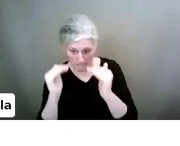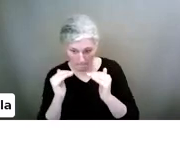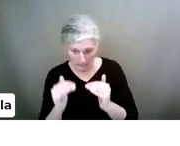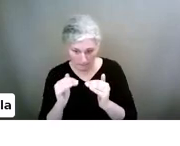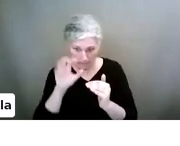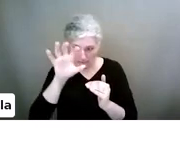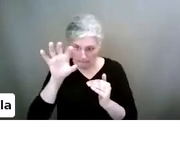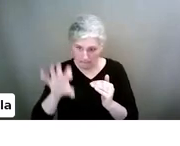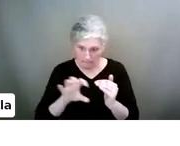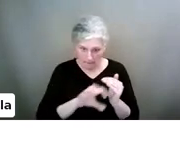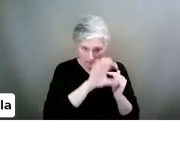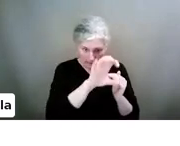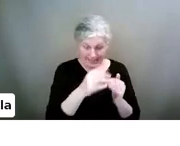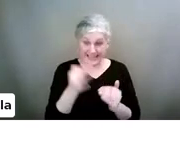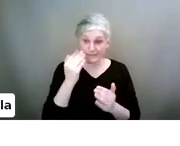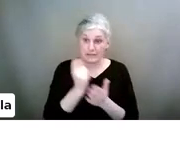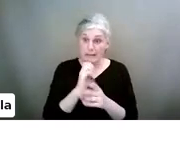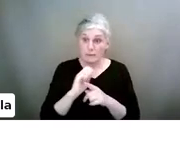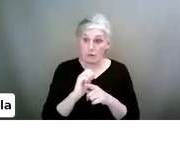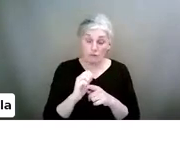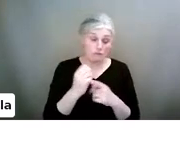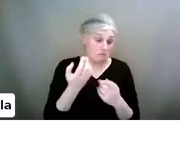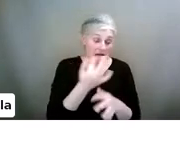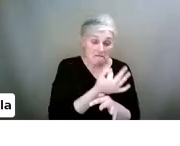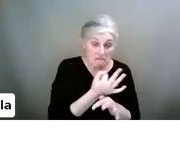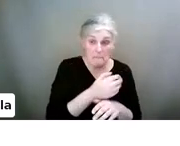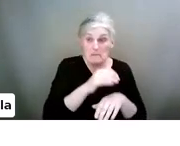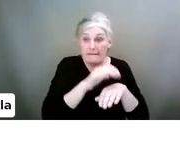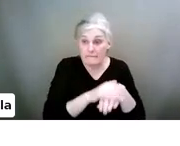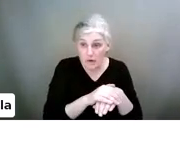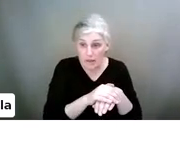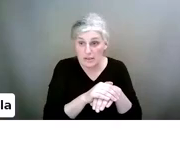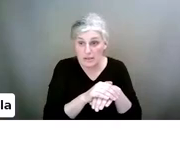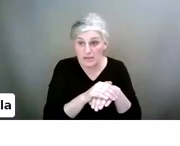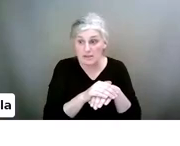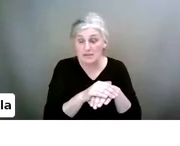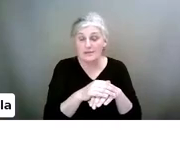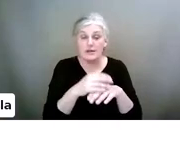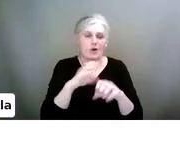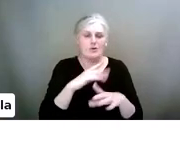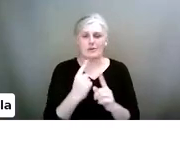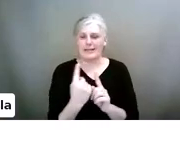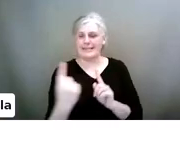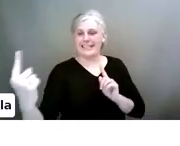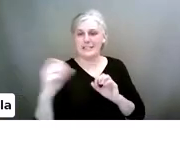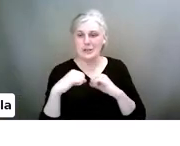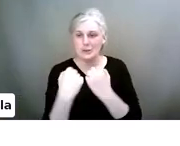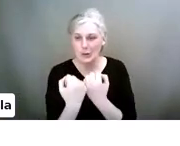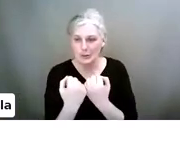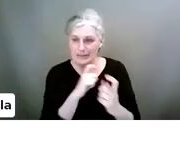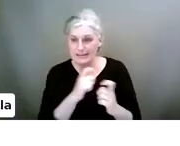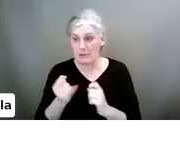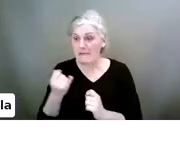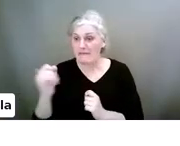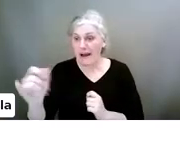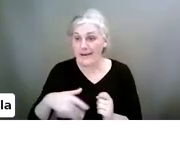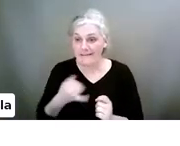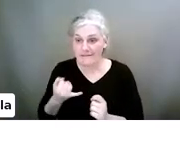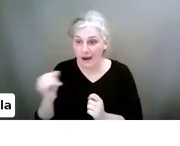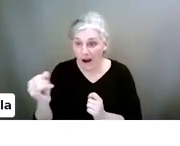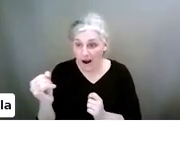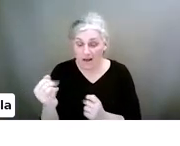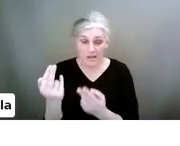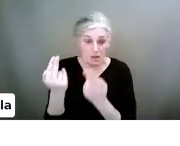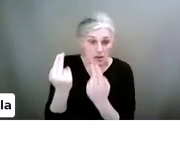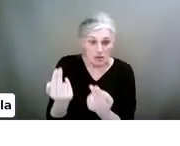is time with family and friends and not so socially distanced now, but they're distanced and they're, you know, you have to